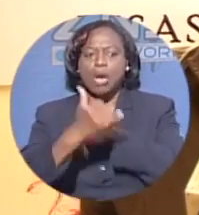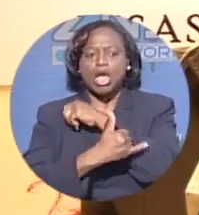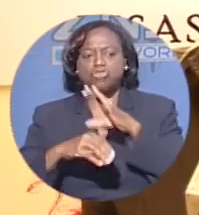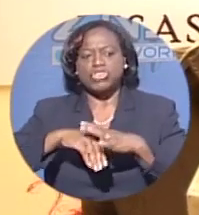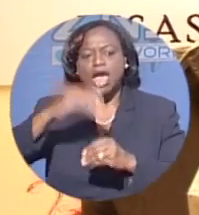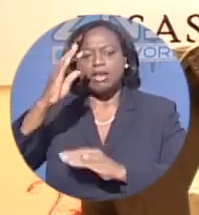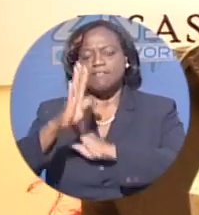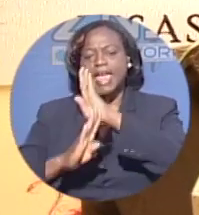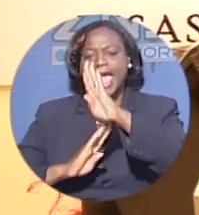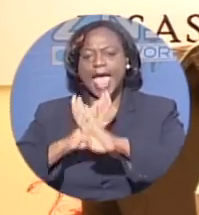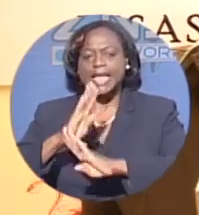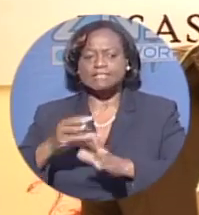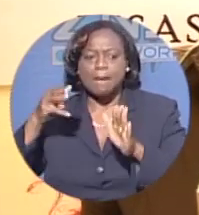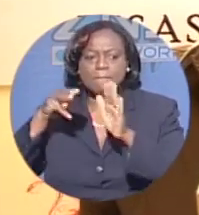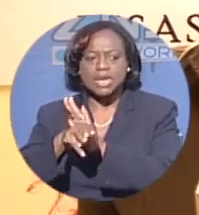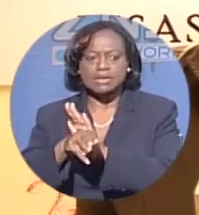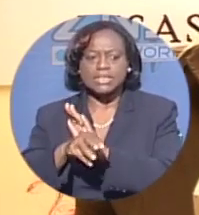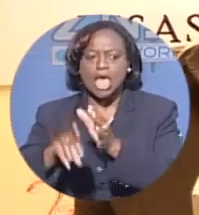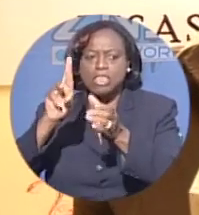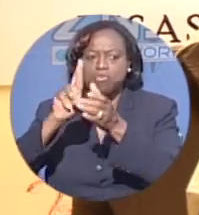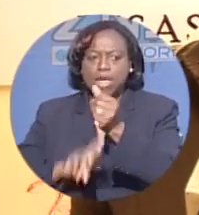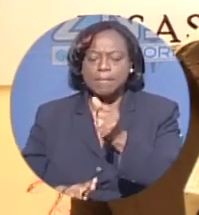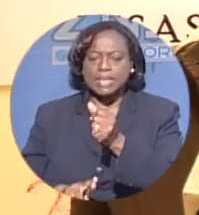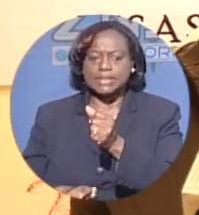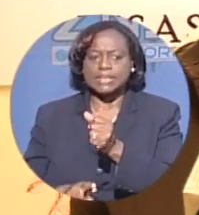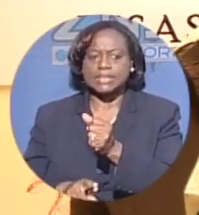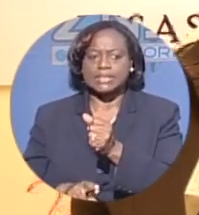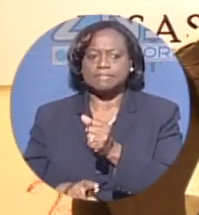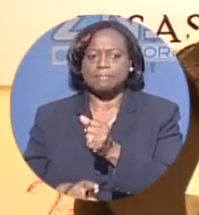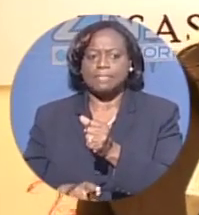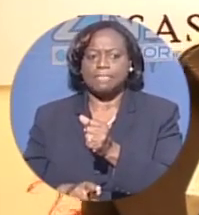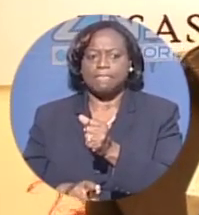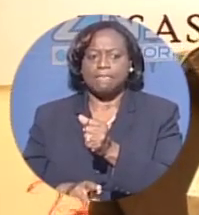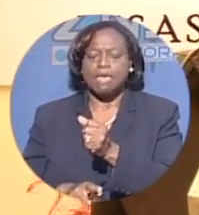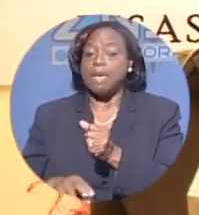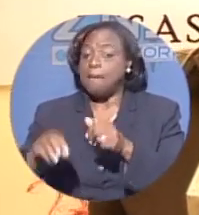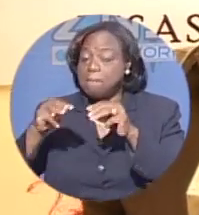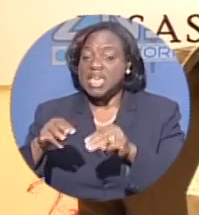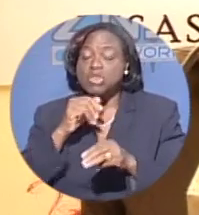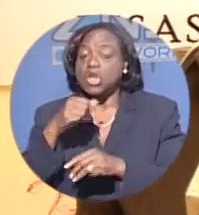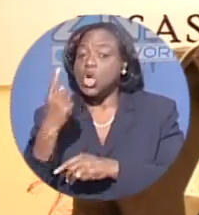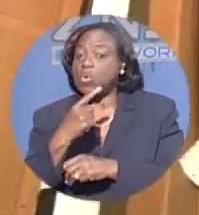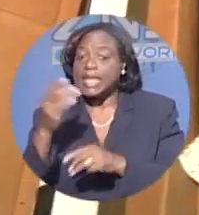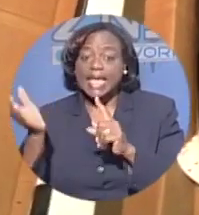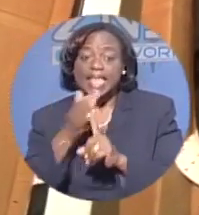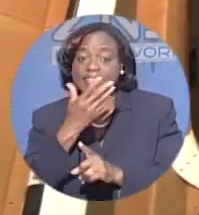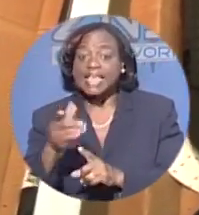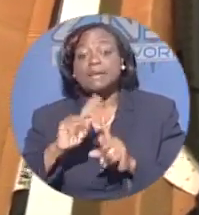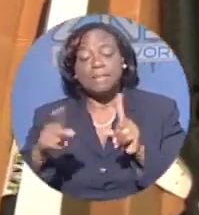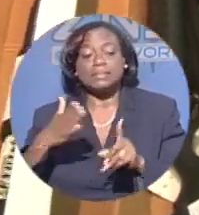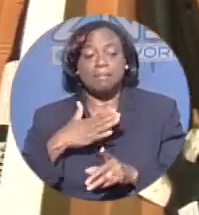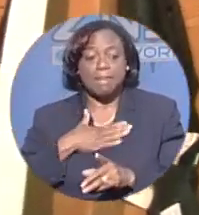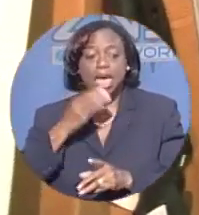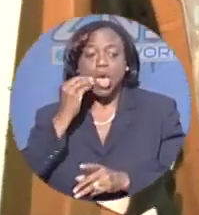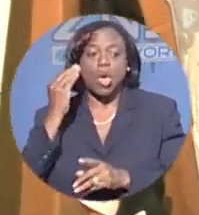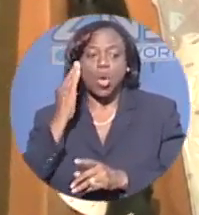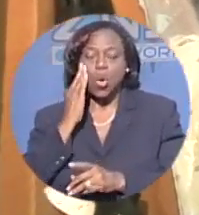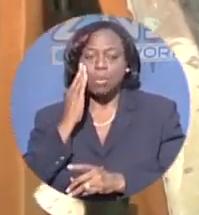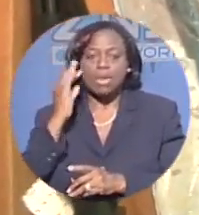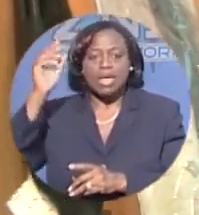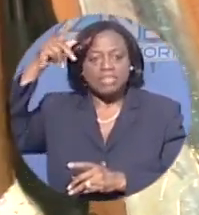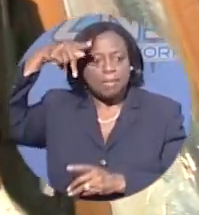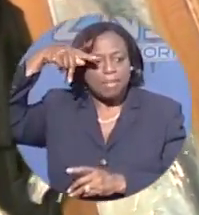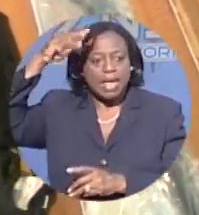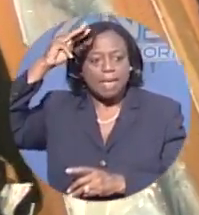murderers, the rapists, the child molesters. It might not only hit their home, but what about my home? The Prime Minister also